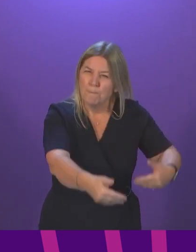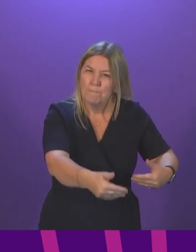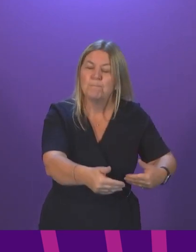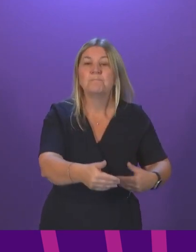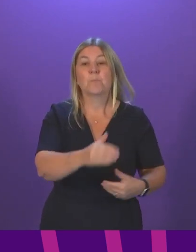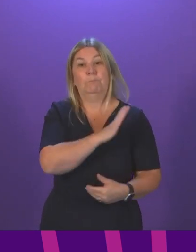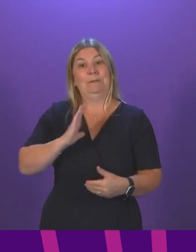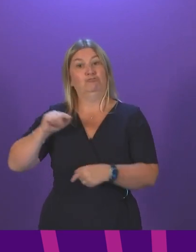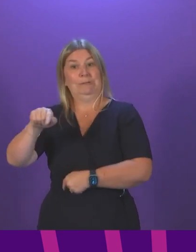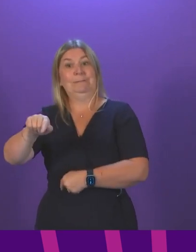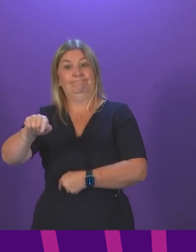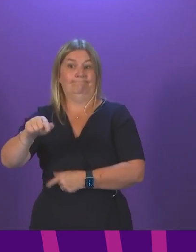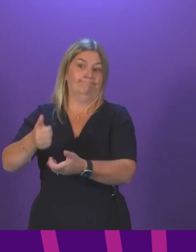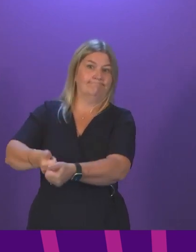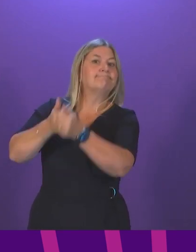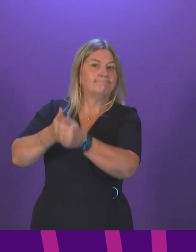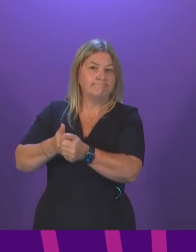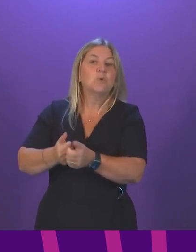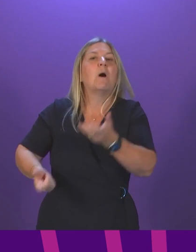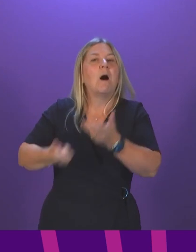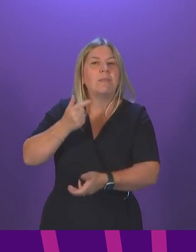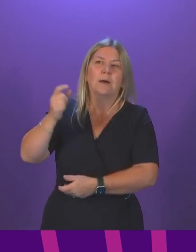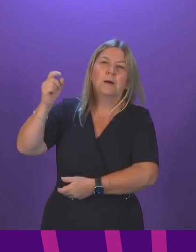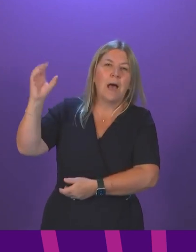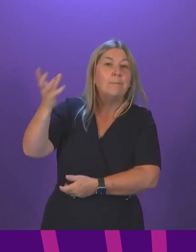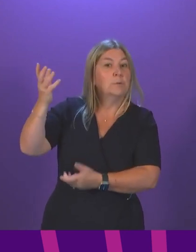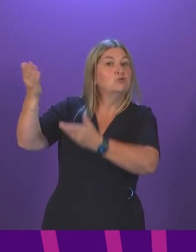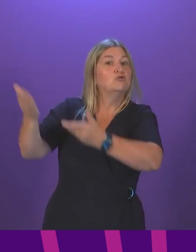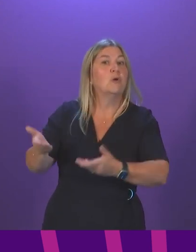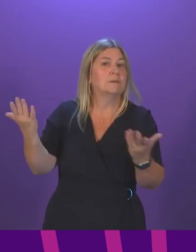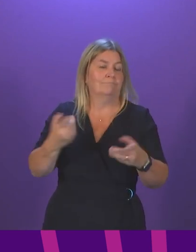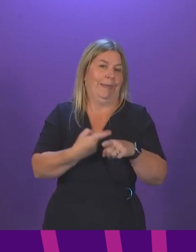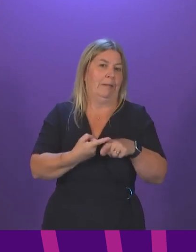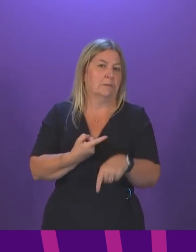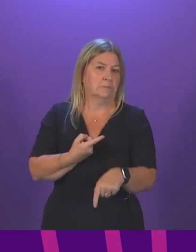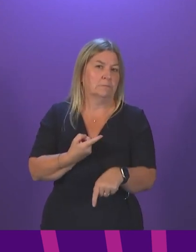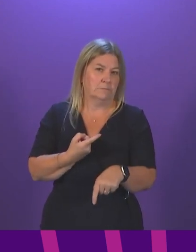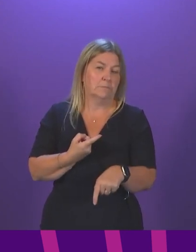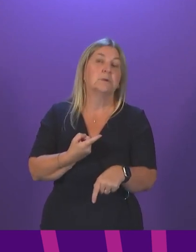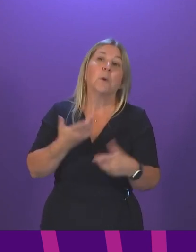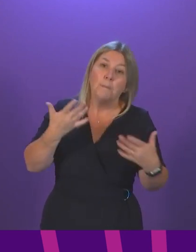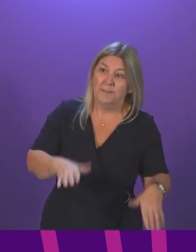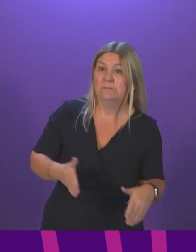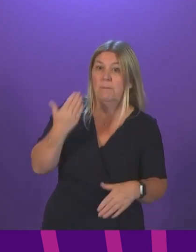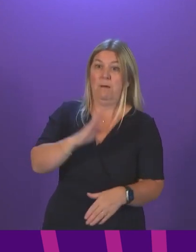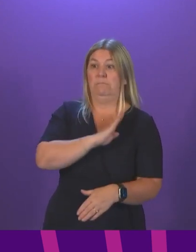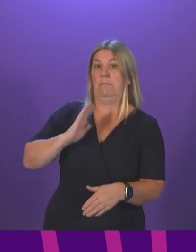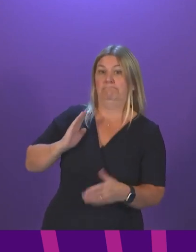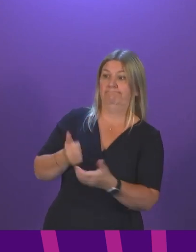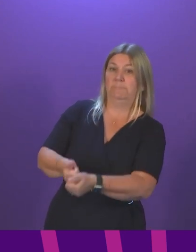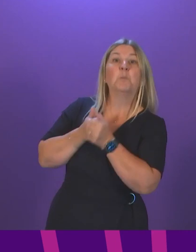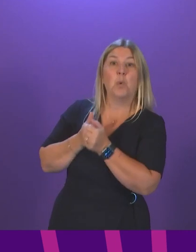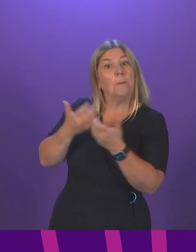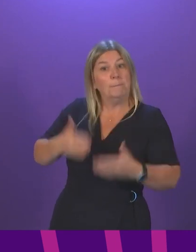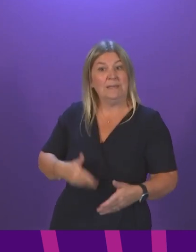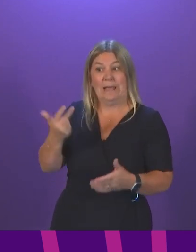assistance is already being provided to ambulance services in England. And of course, we have had military assistance for other aspects of the pandemic over